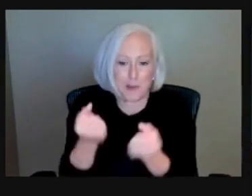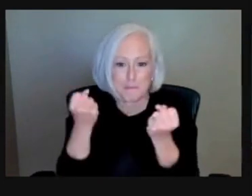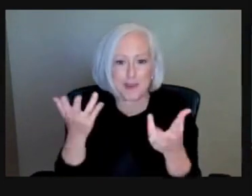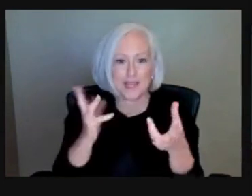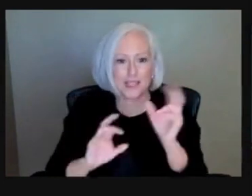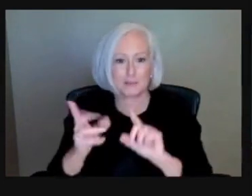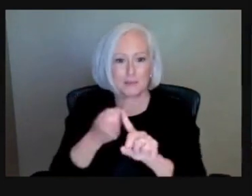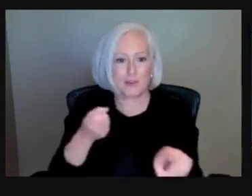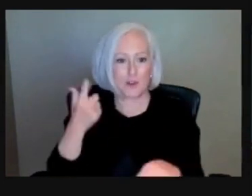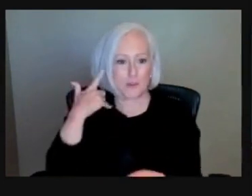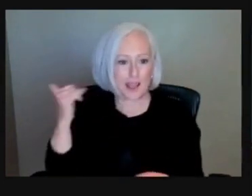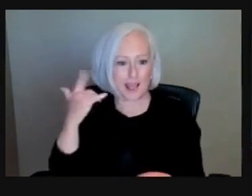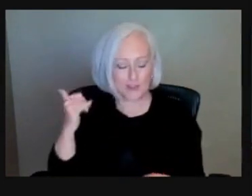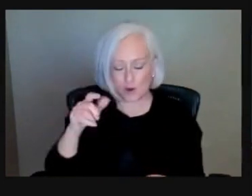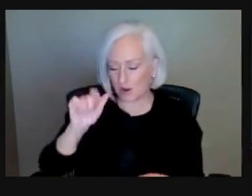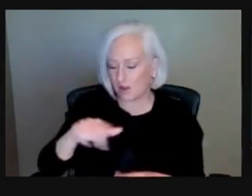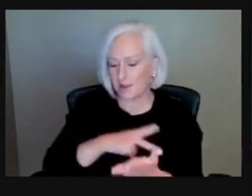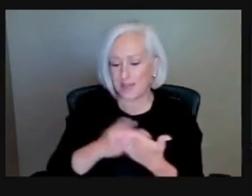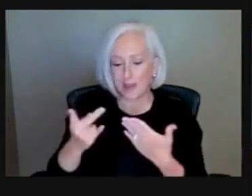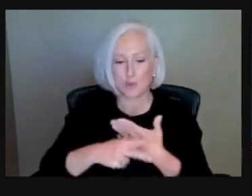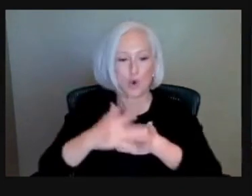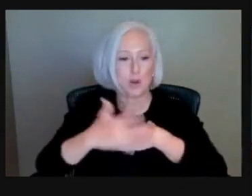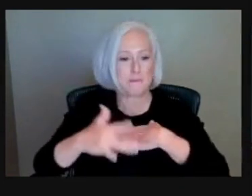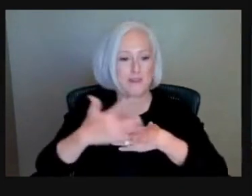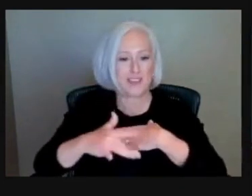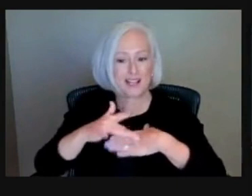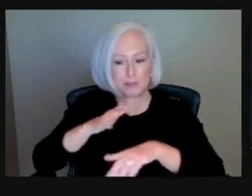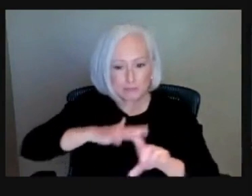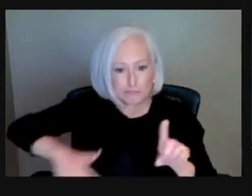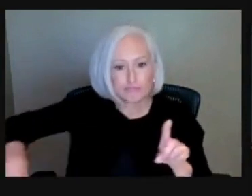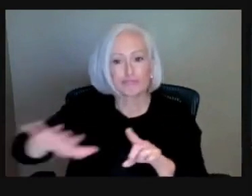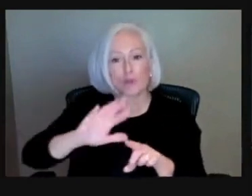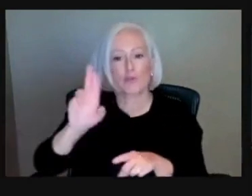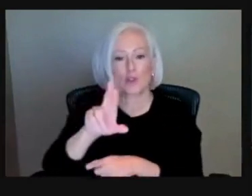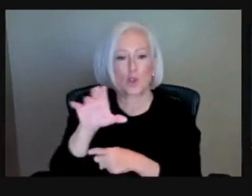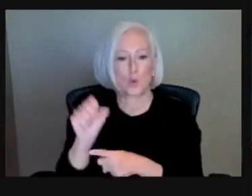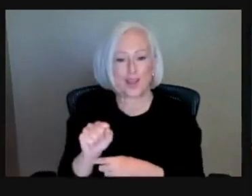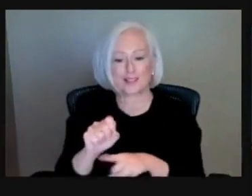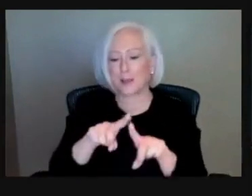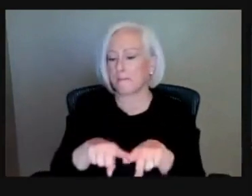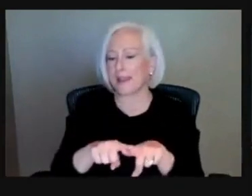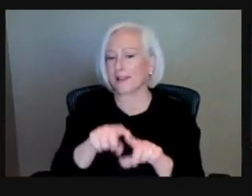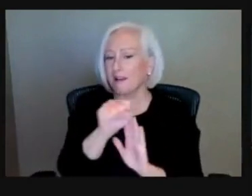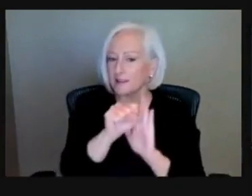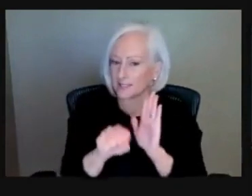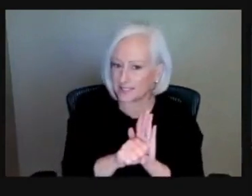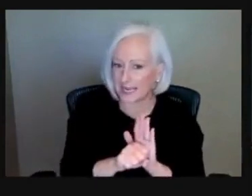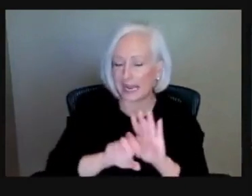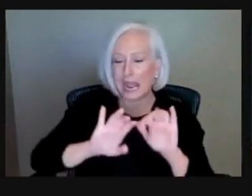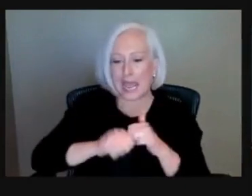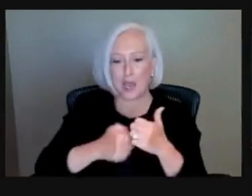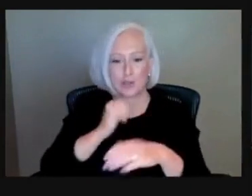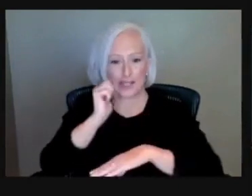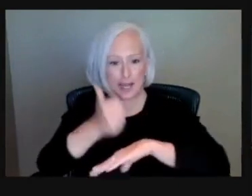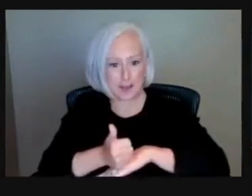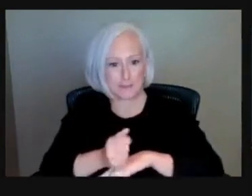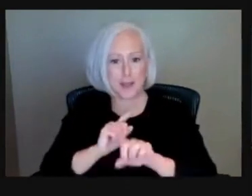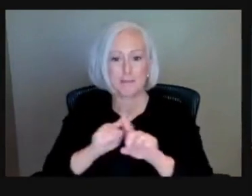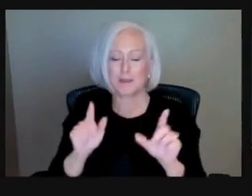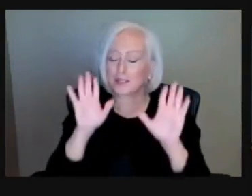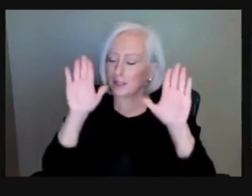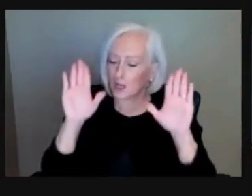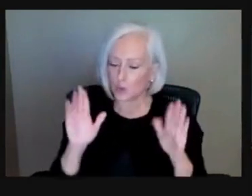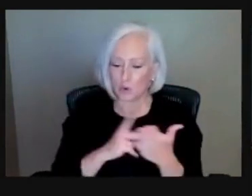nationwide, depends on each state, how they created it. But it's definitely a great program that we have here locally.